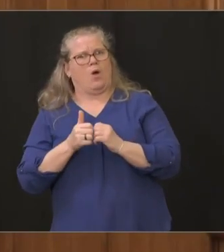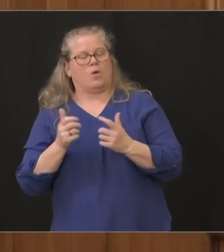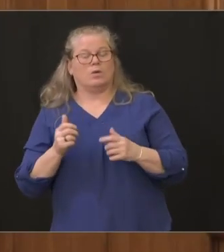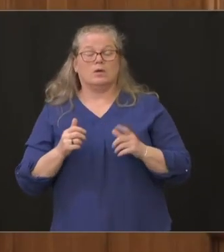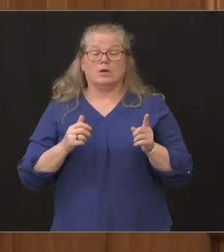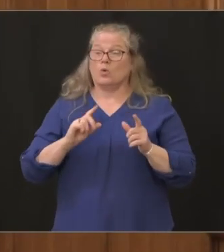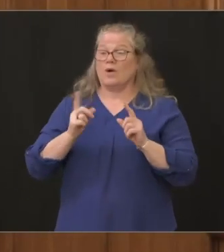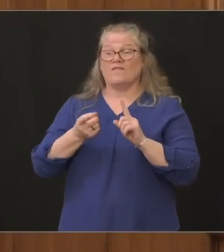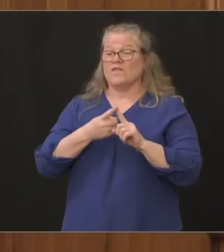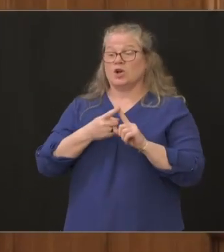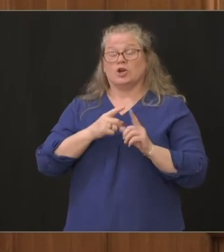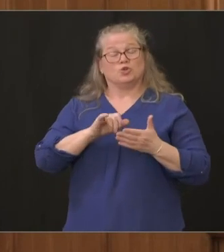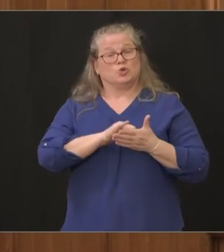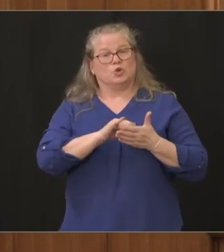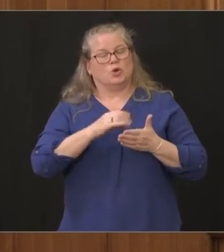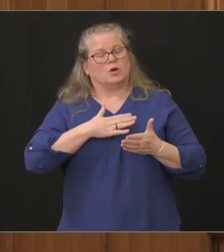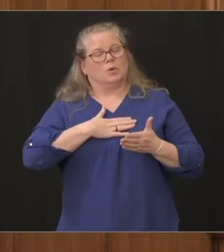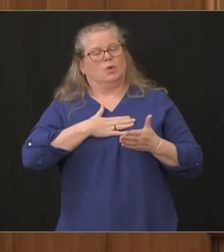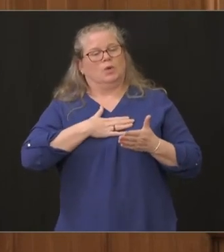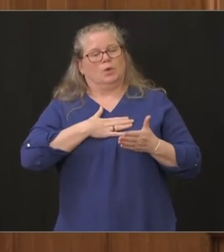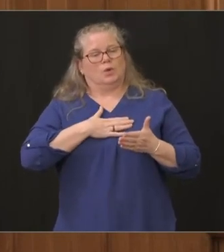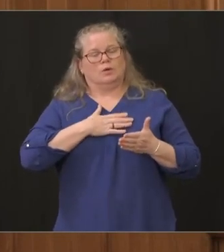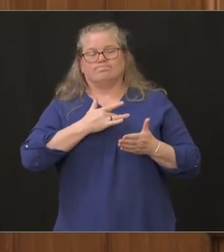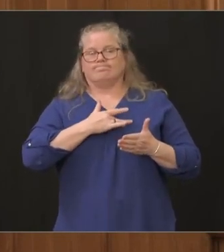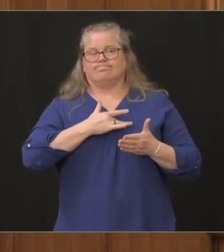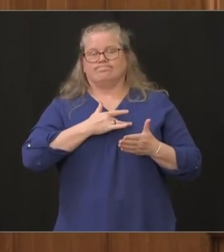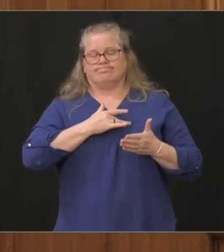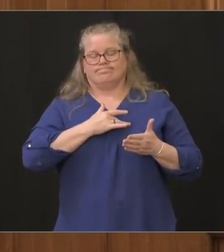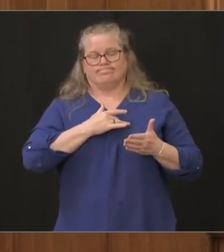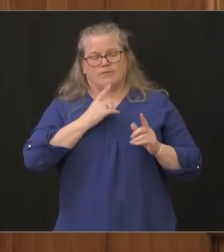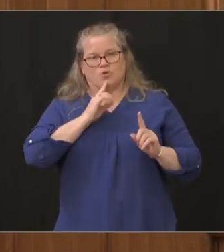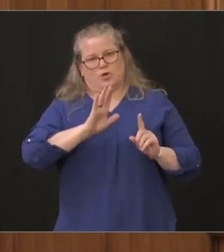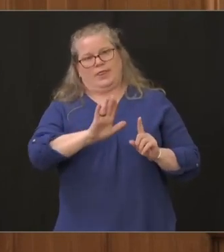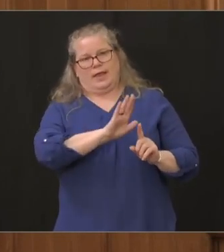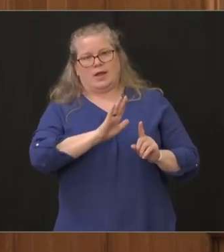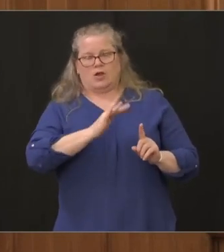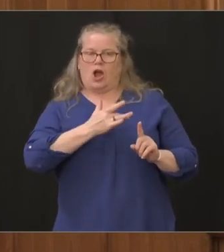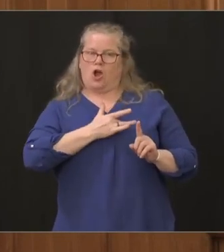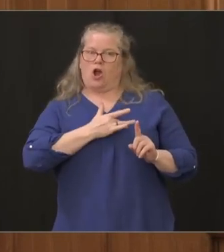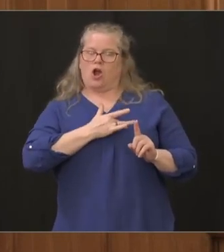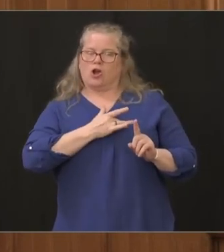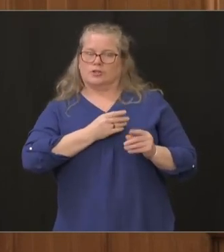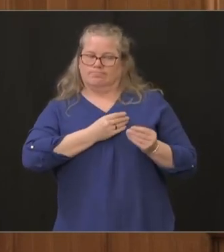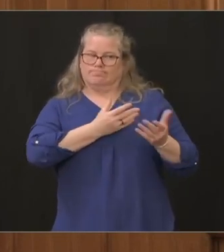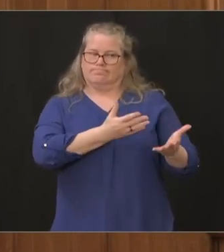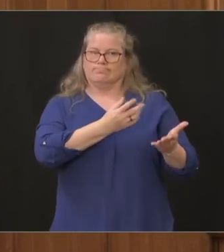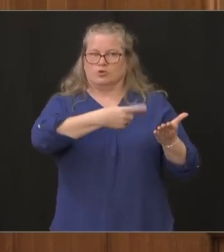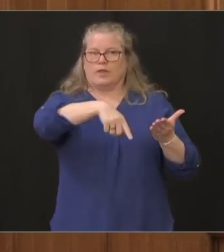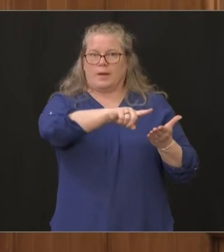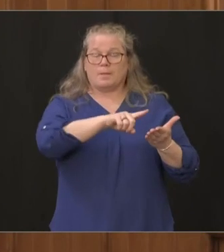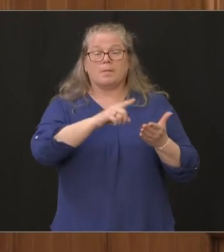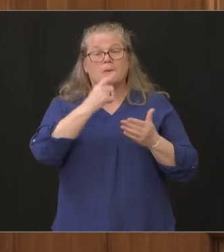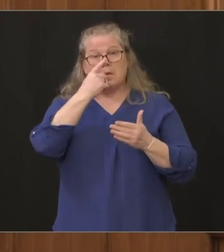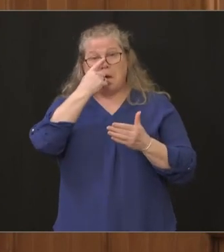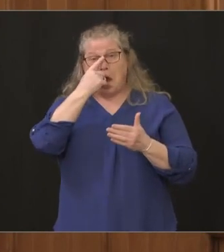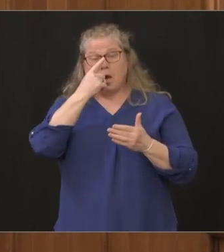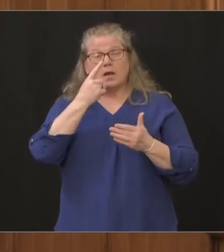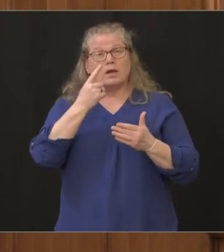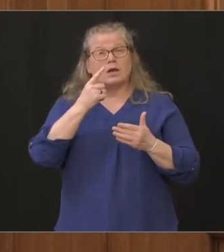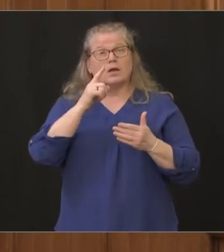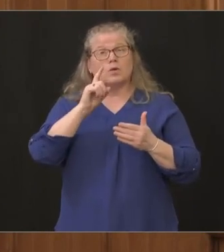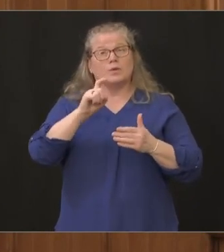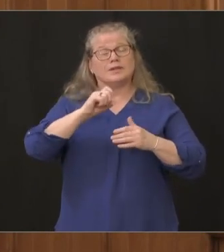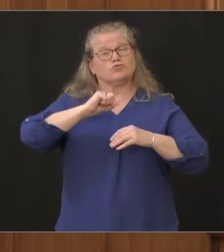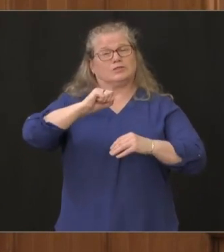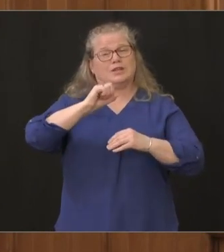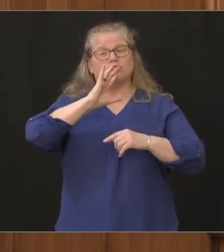uh you know one thing i would say is in general i think we all need to resist talking about these as cases or even statistics these are people